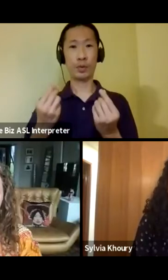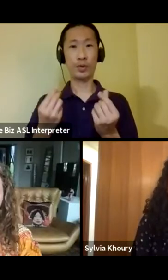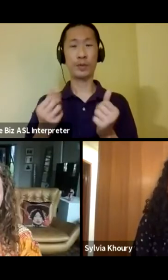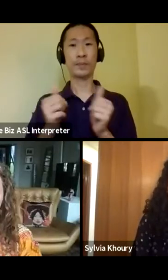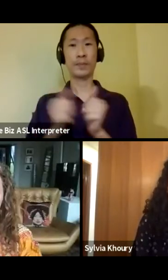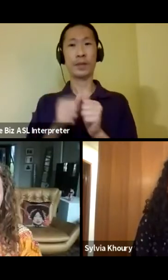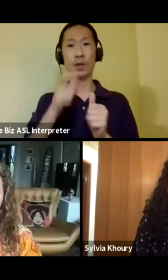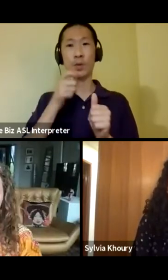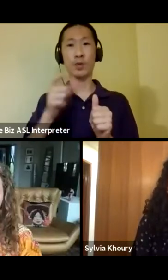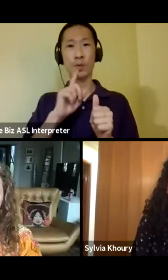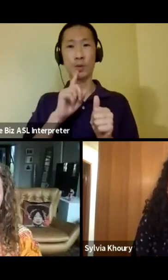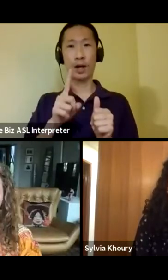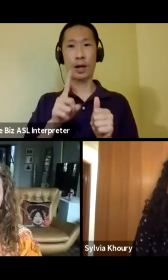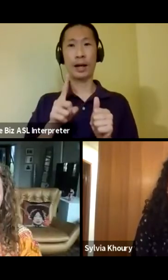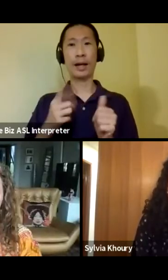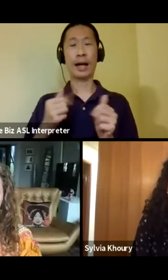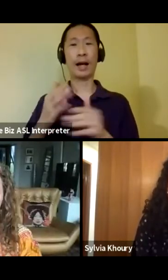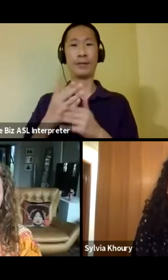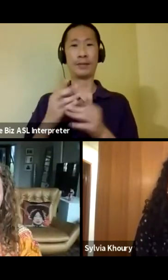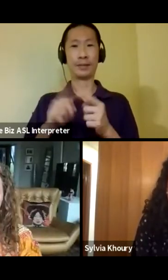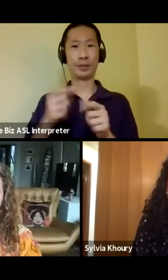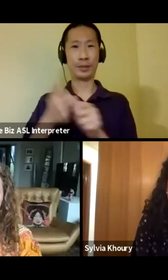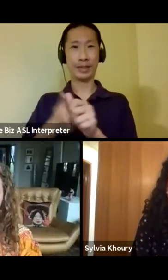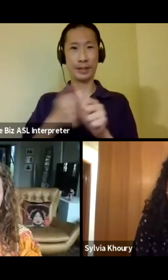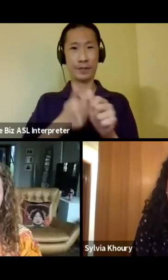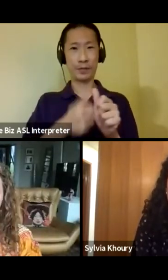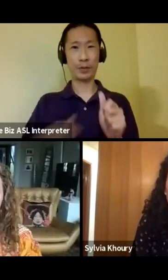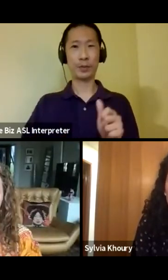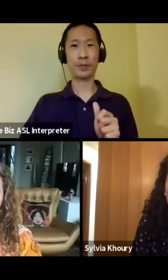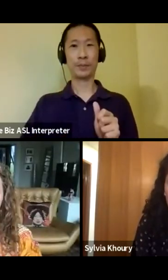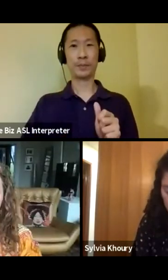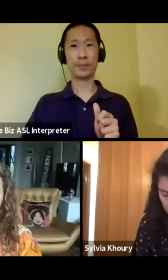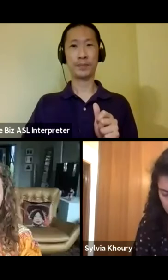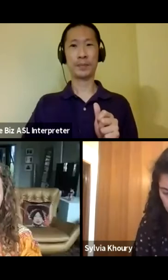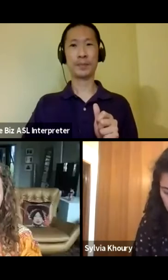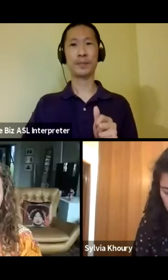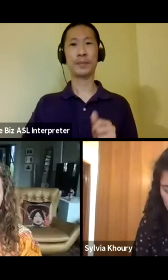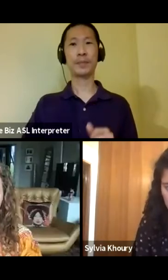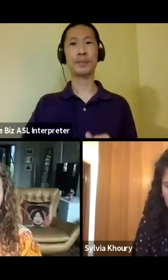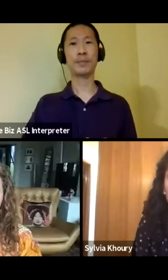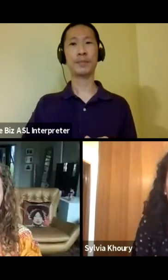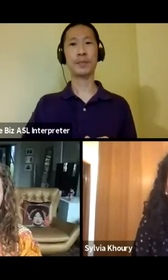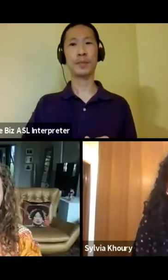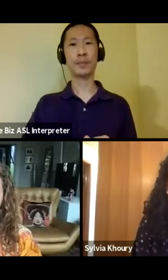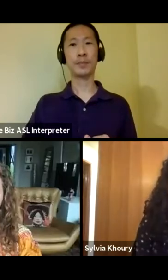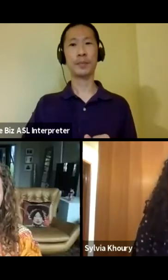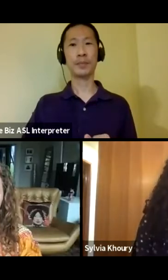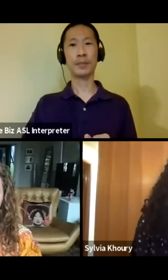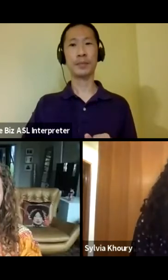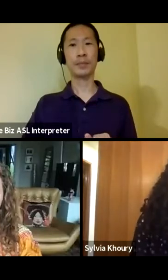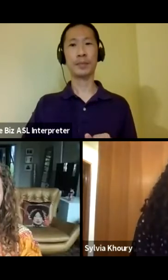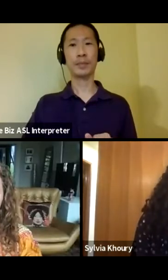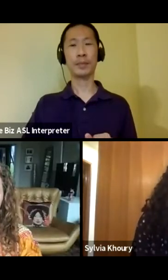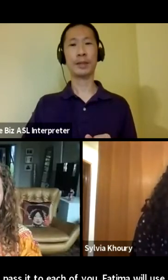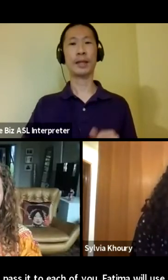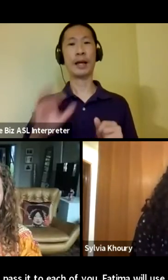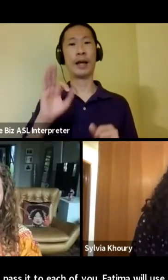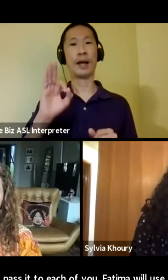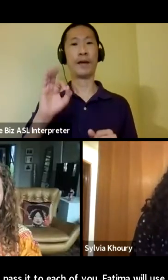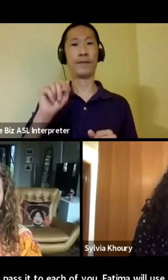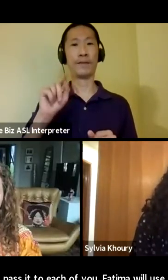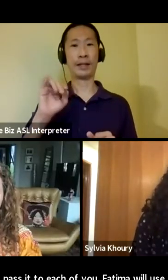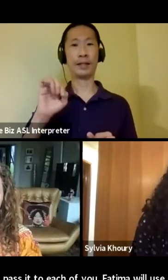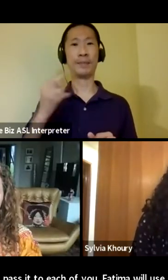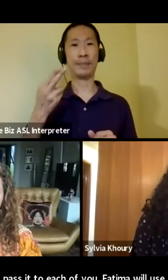are uh and i'll just pass it to each of you uh fatima will you start start us off yeah of